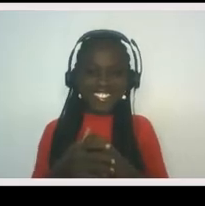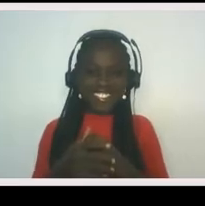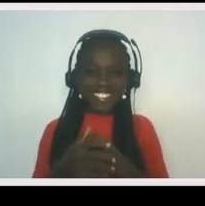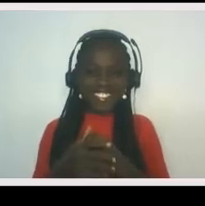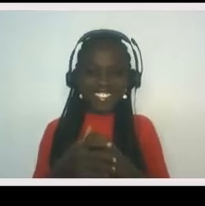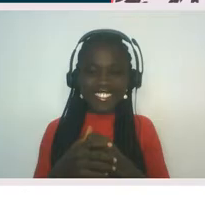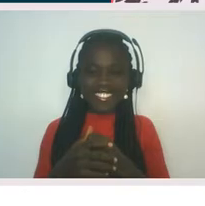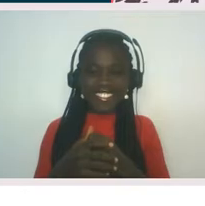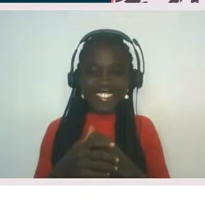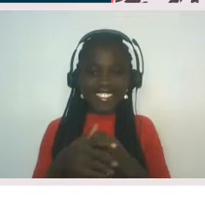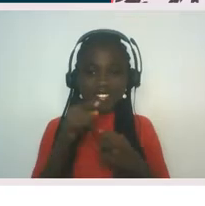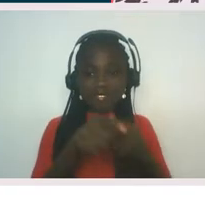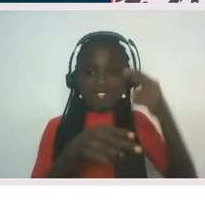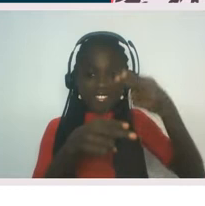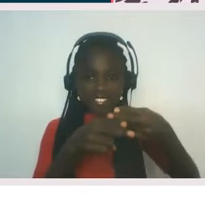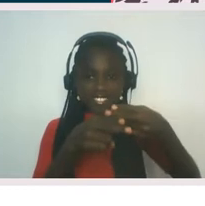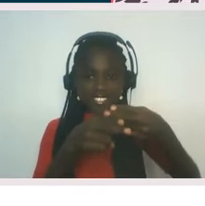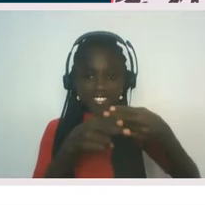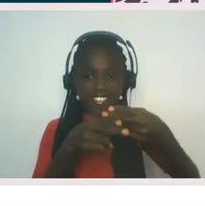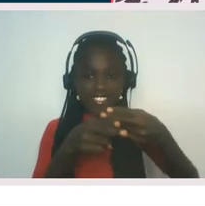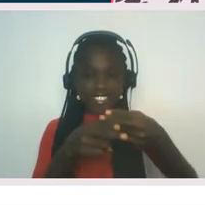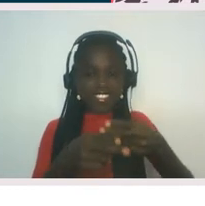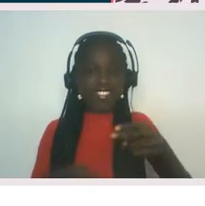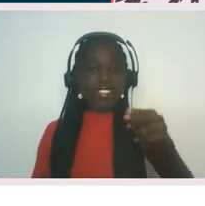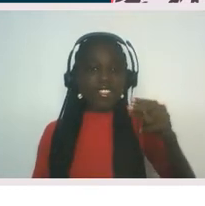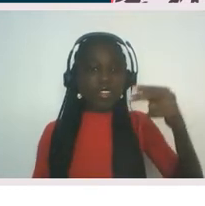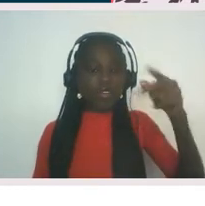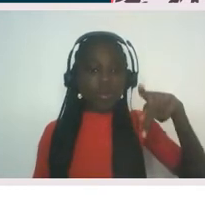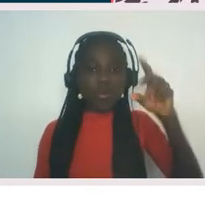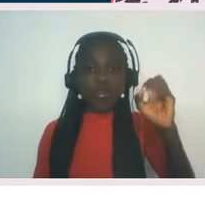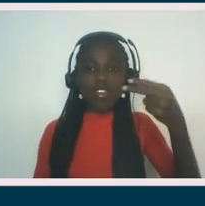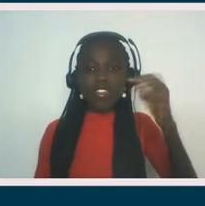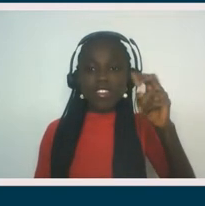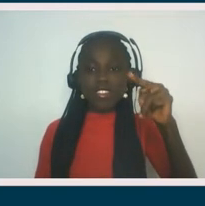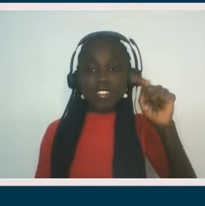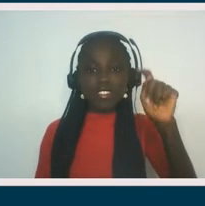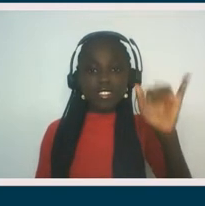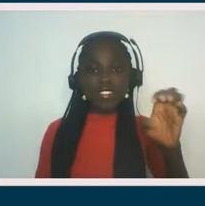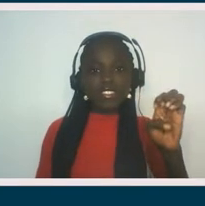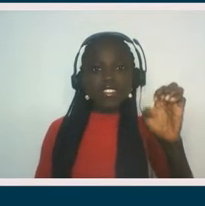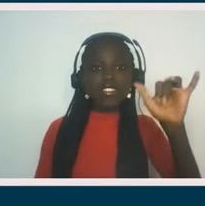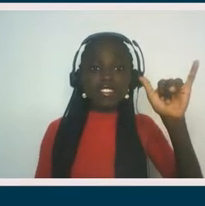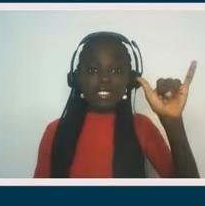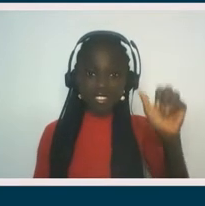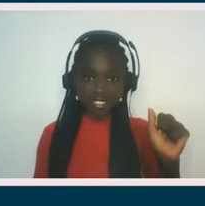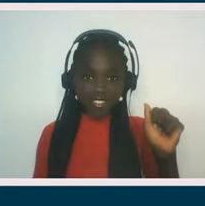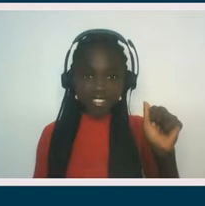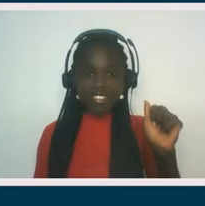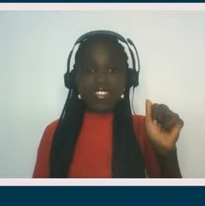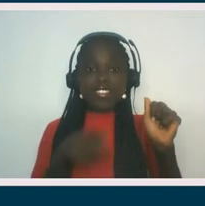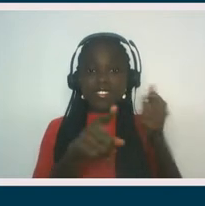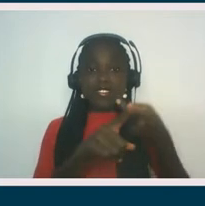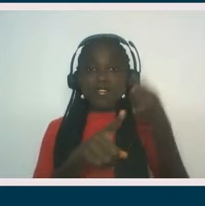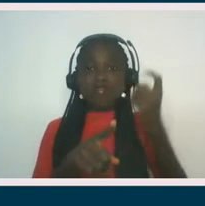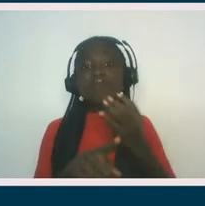Kohenet Yaa, Hebrew priestess of liberation, of liberation, Jew-Yorkan heritage,